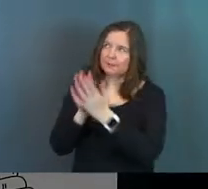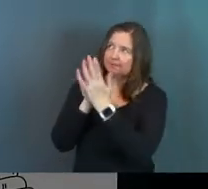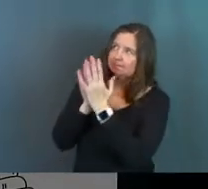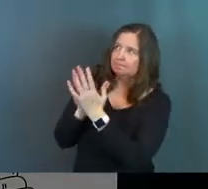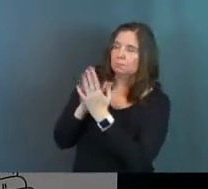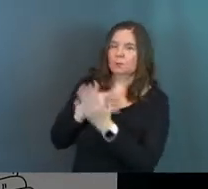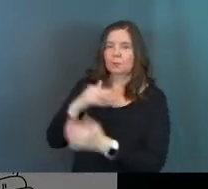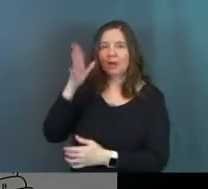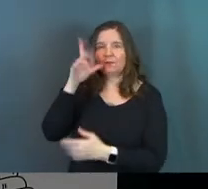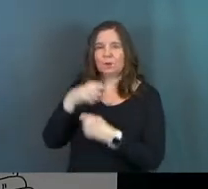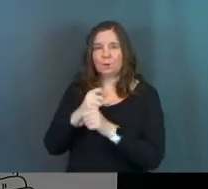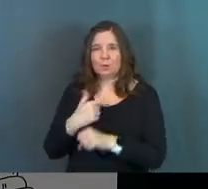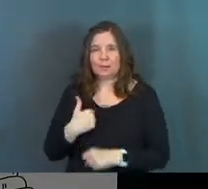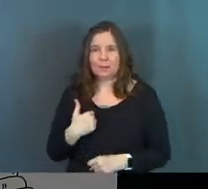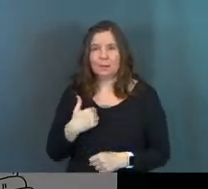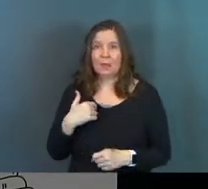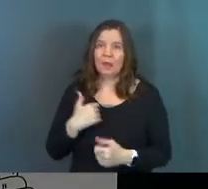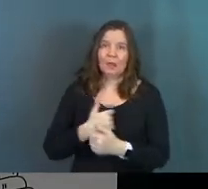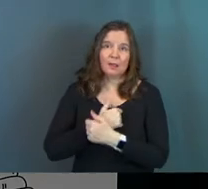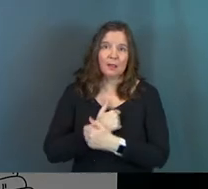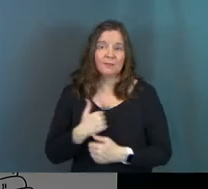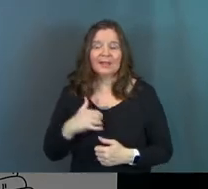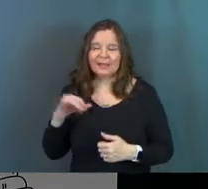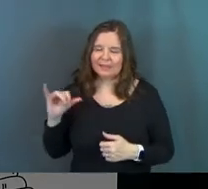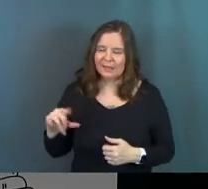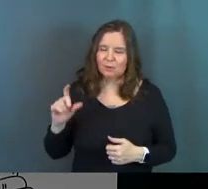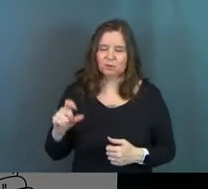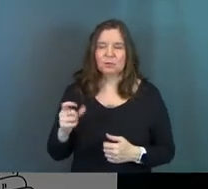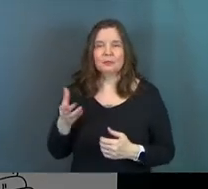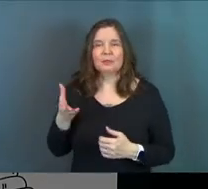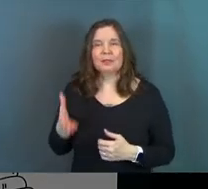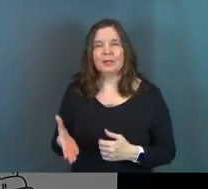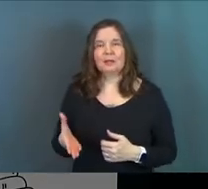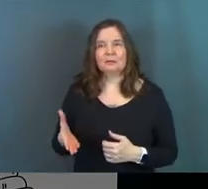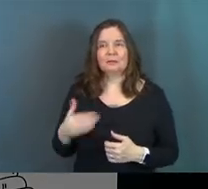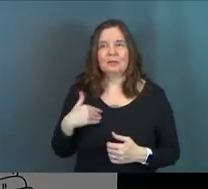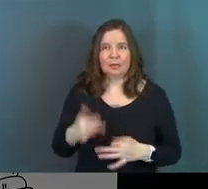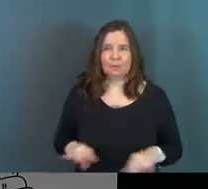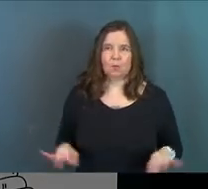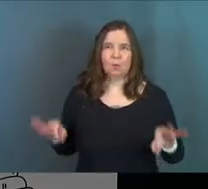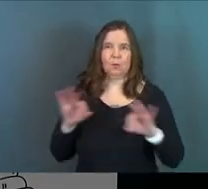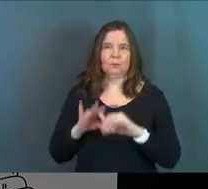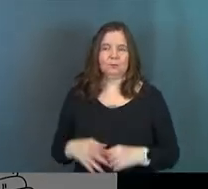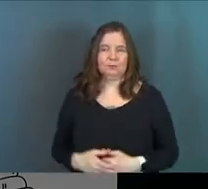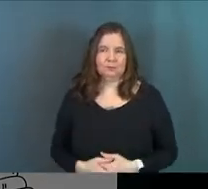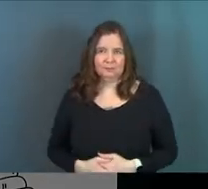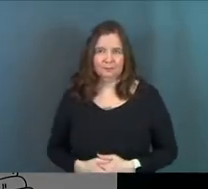be near to my Father who created me and loves me. That is what should be important.